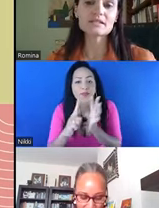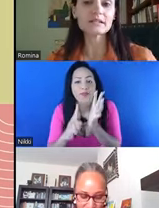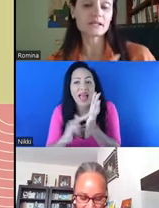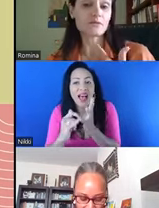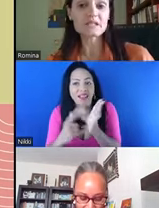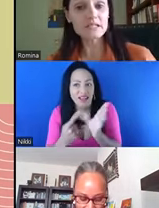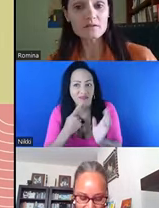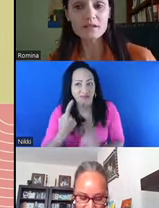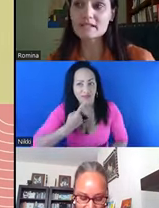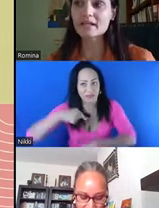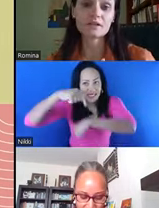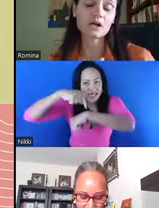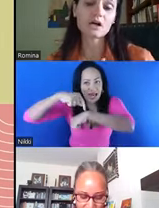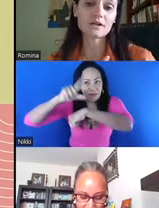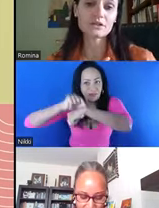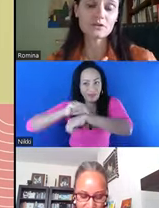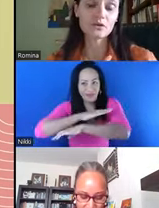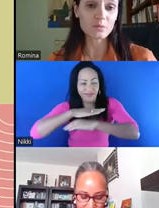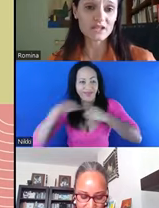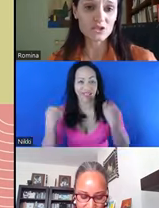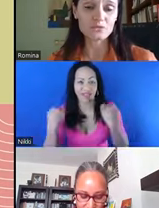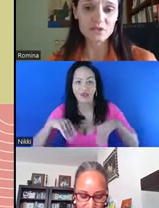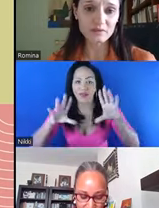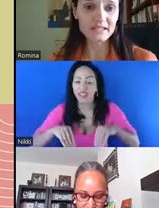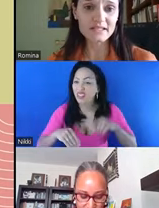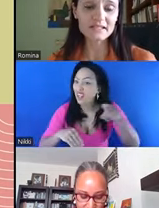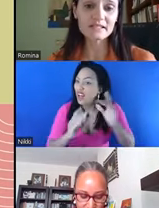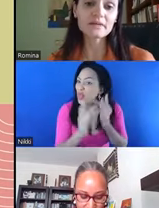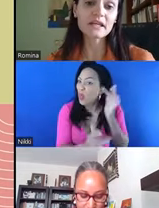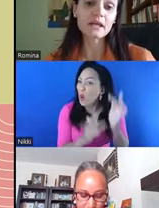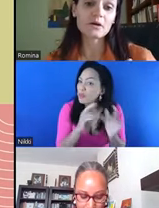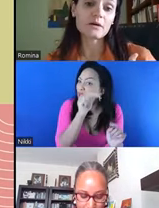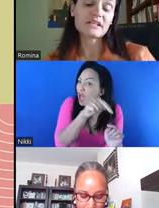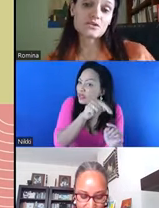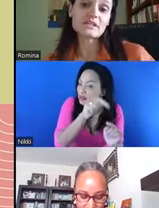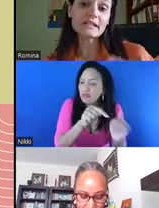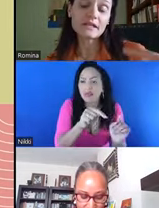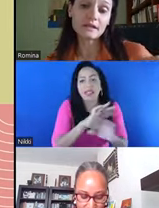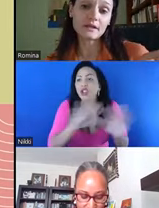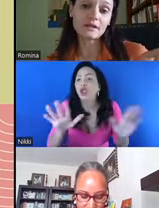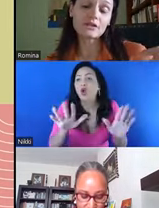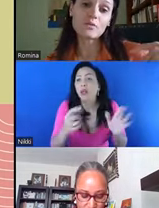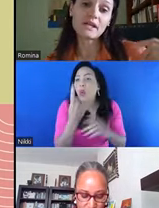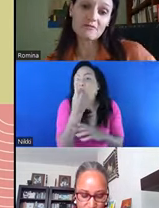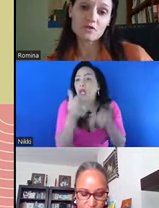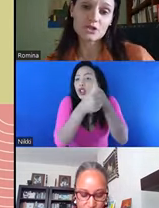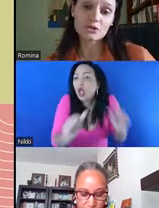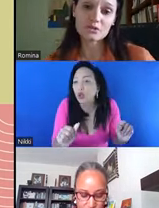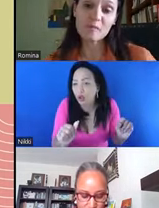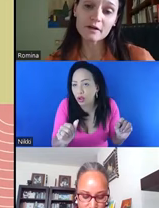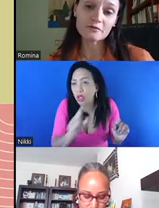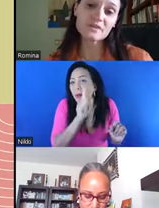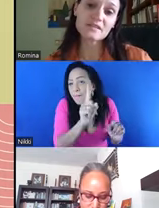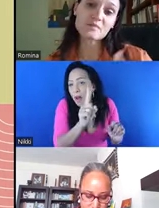it's not a remedy. It's not, you know, the only way to respond to the system, but it's really, you know, an effort